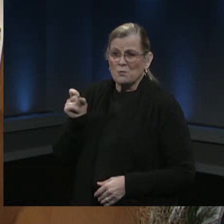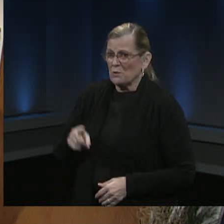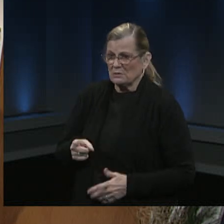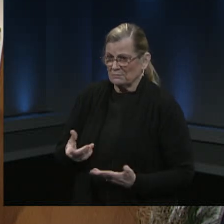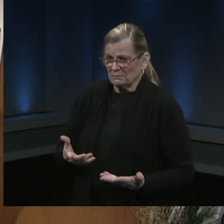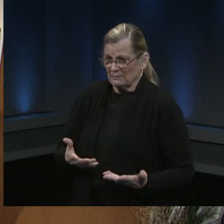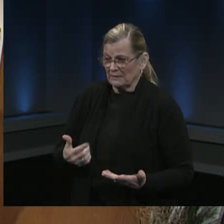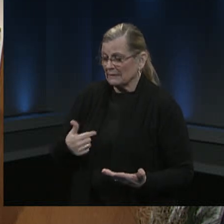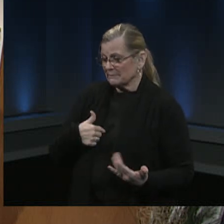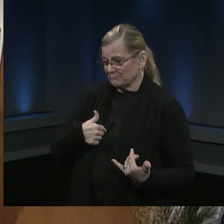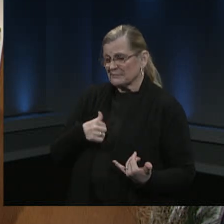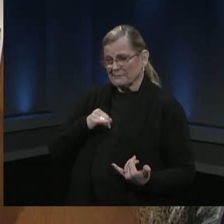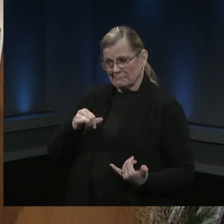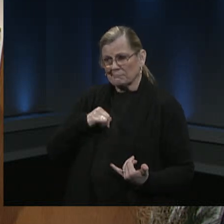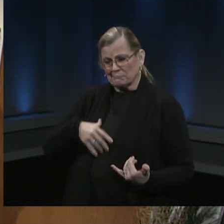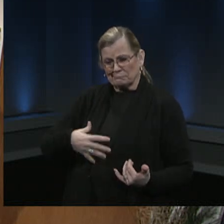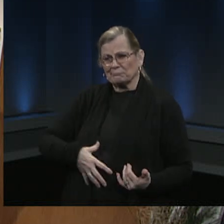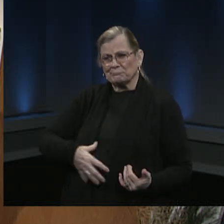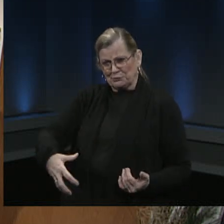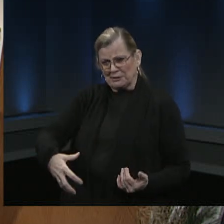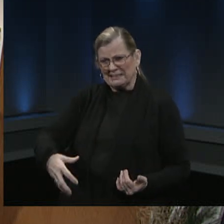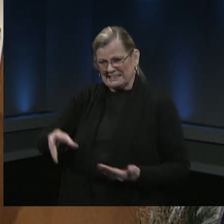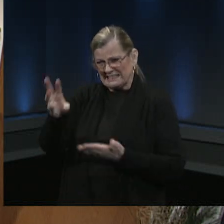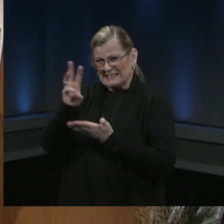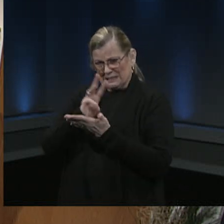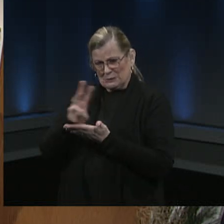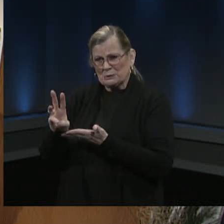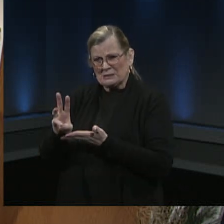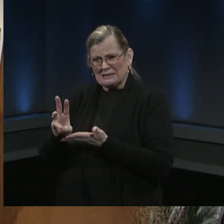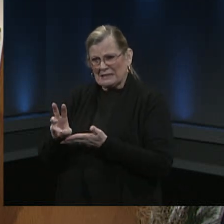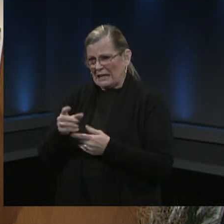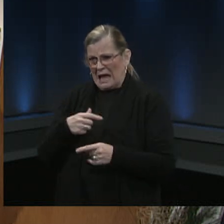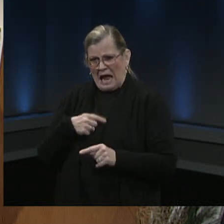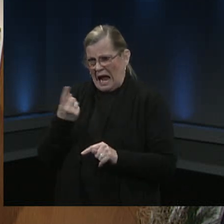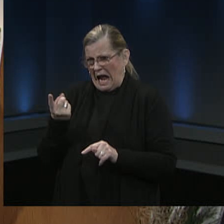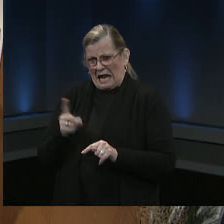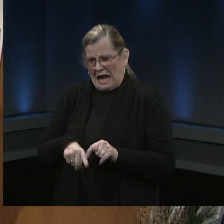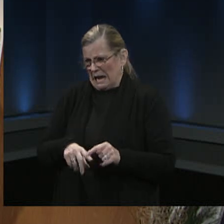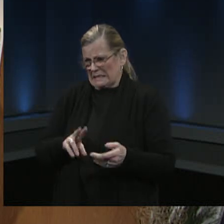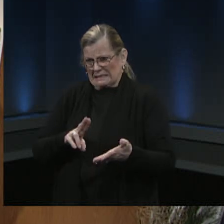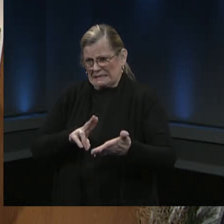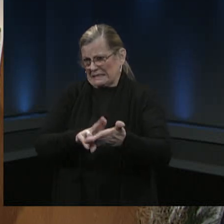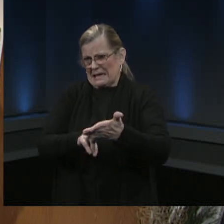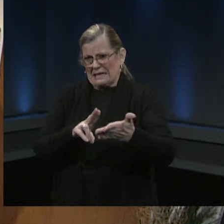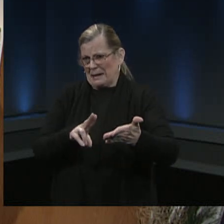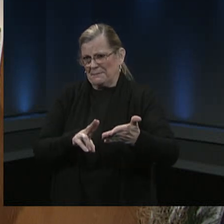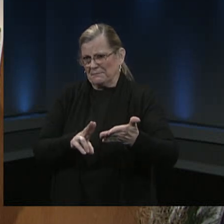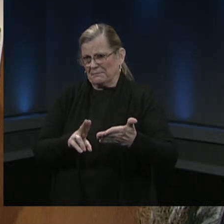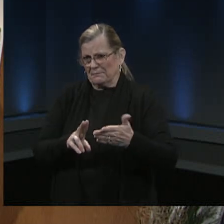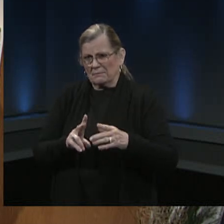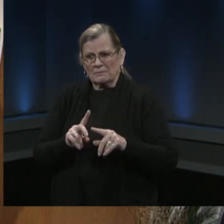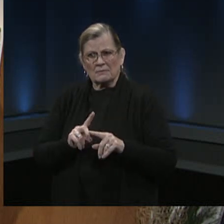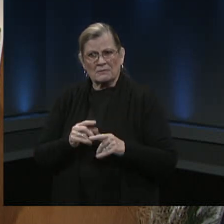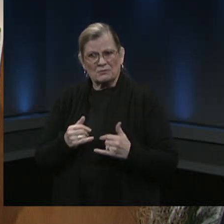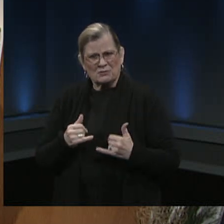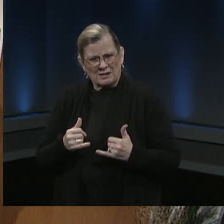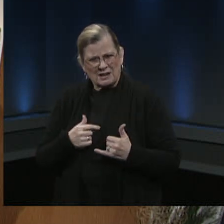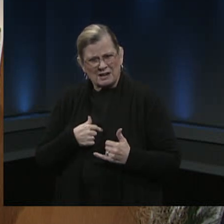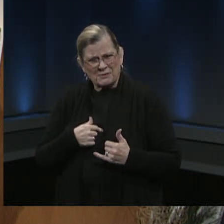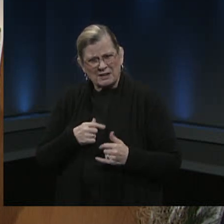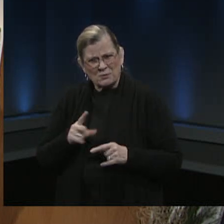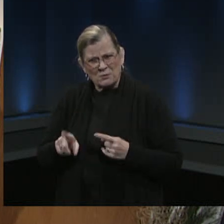due in about six weeks. So since I can't sign up for an allotted time now, when I am ready to get the vaccine,